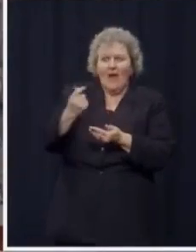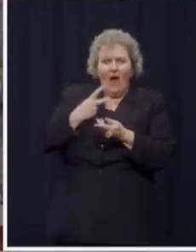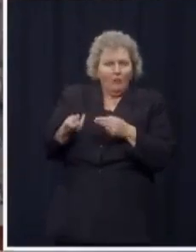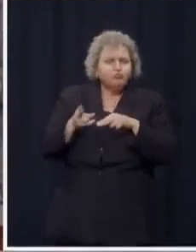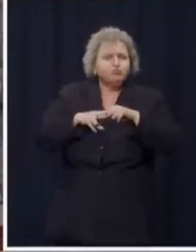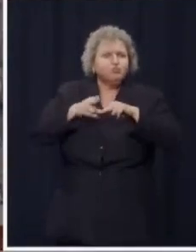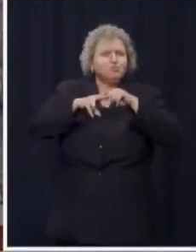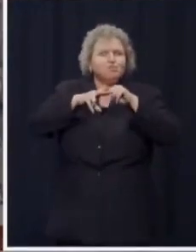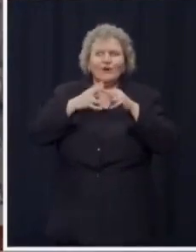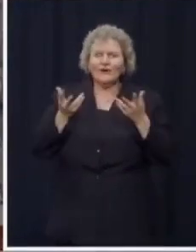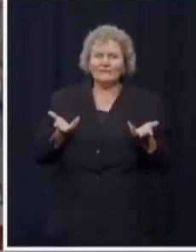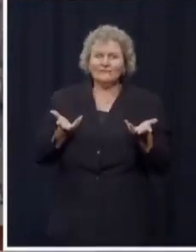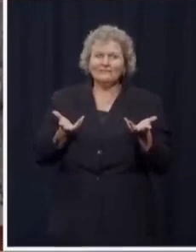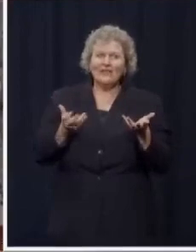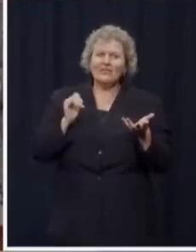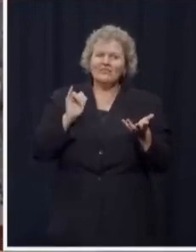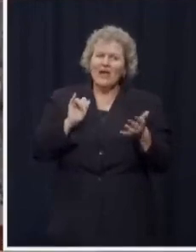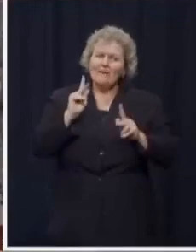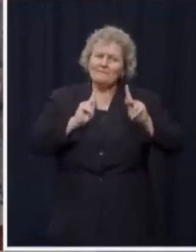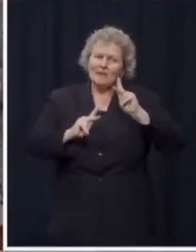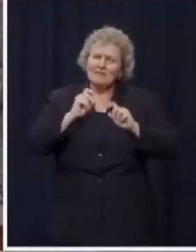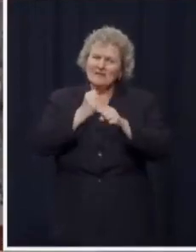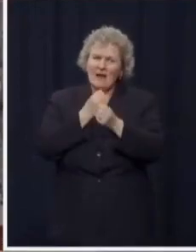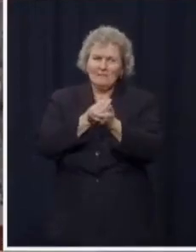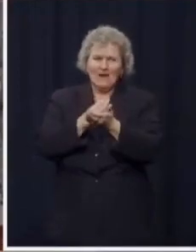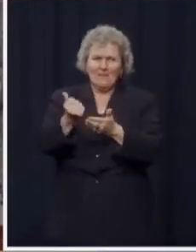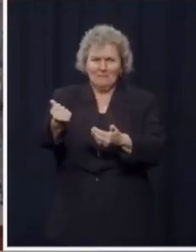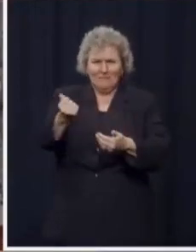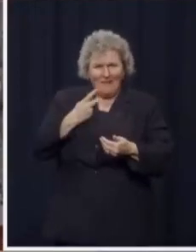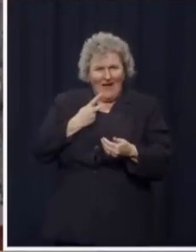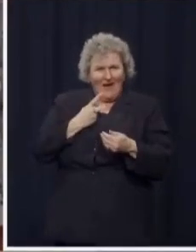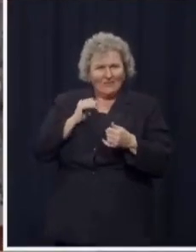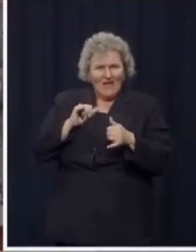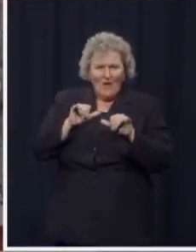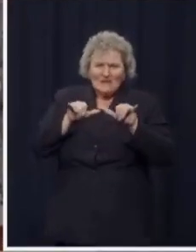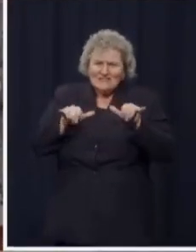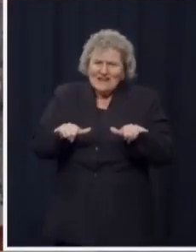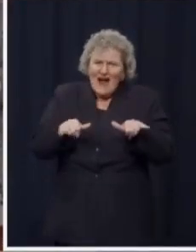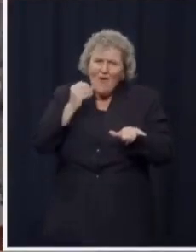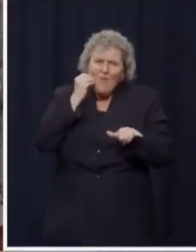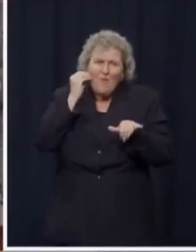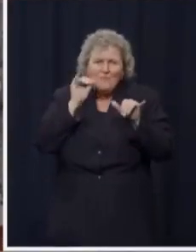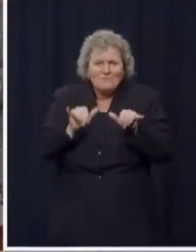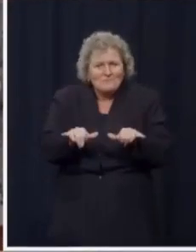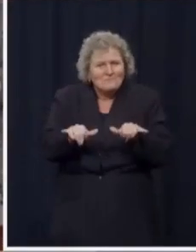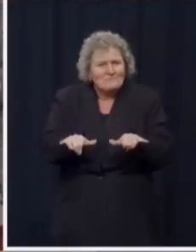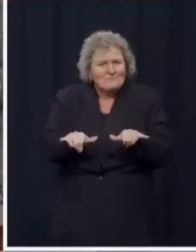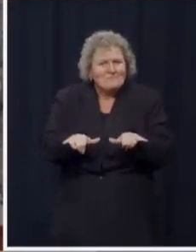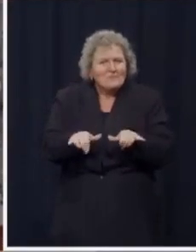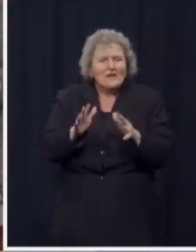as well as the amount they receive to help them stay in their homes. I've heard...